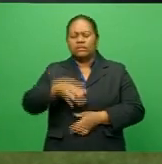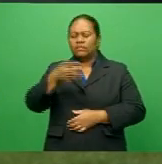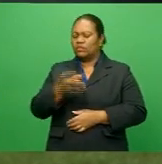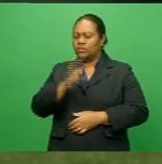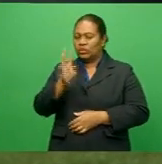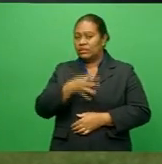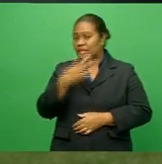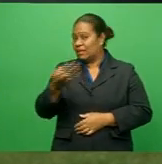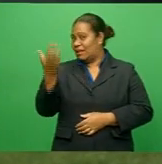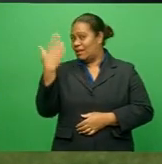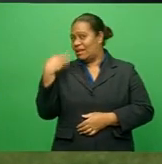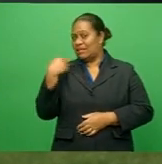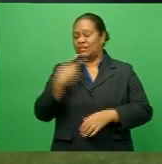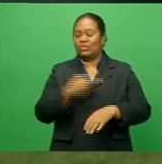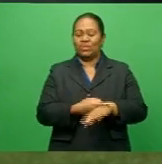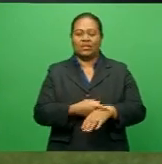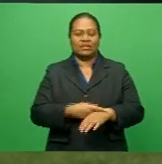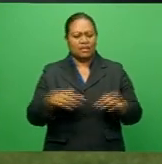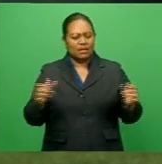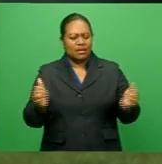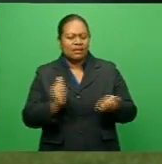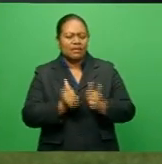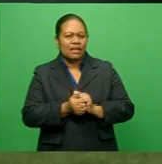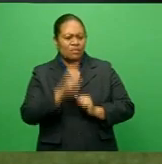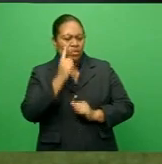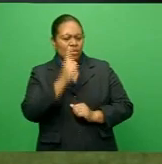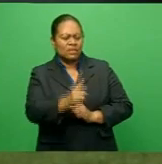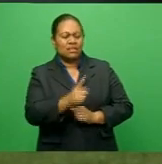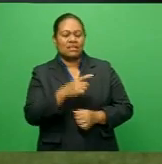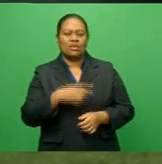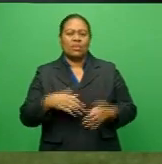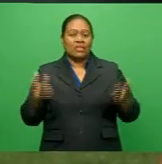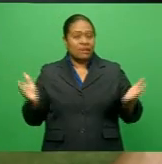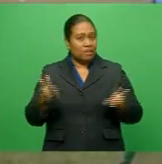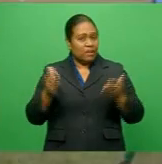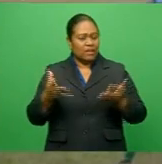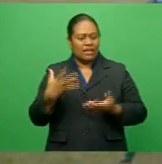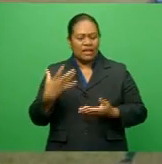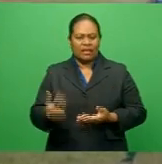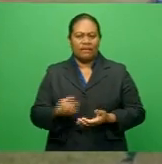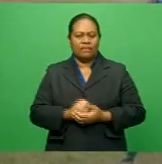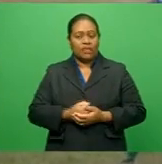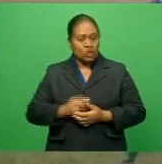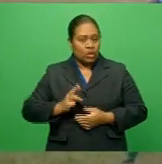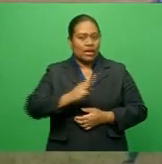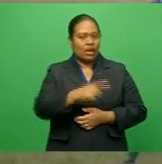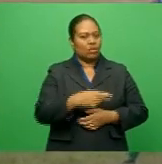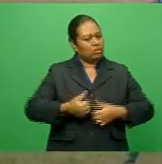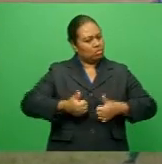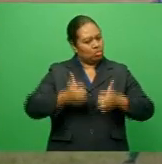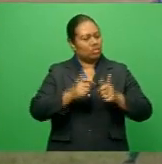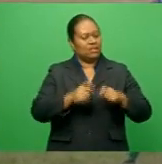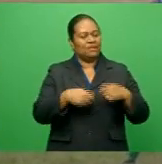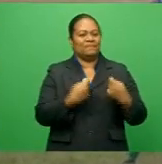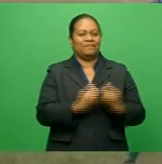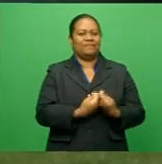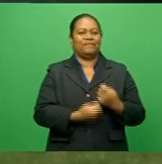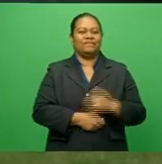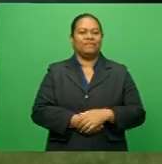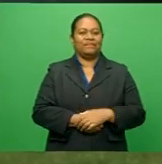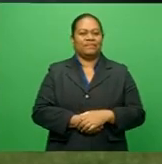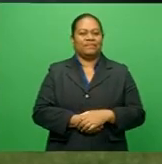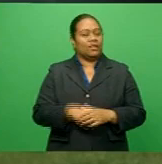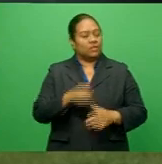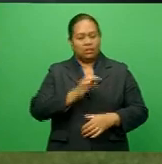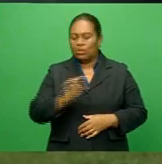like in the first half, we are playing. You see Rewa is a very good team. It's not